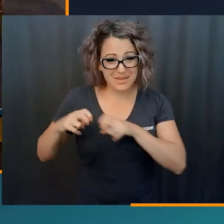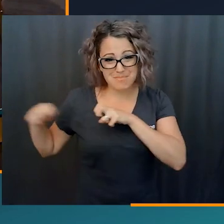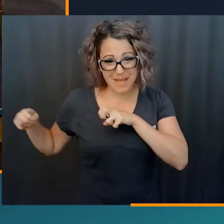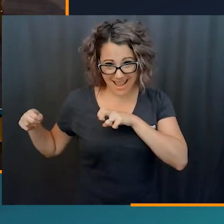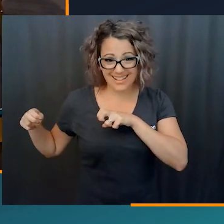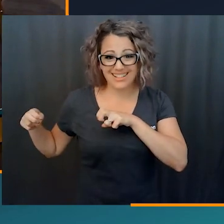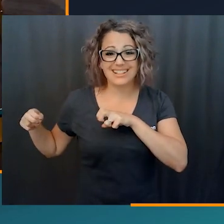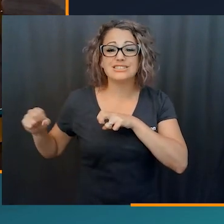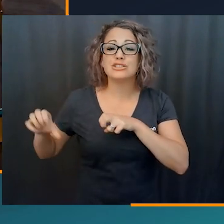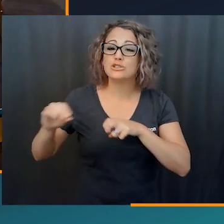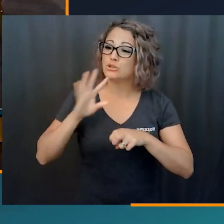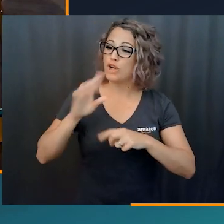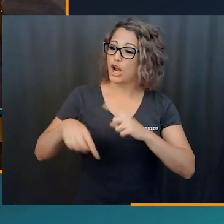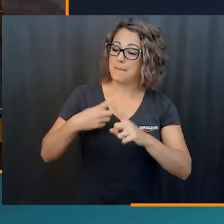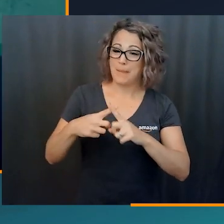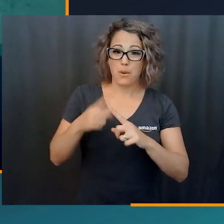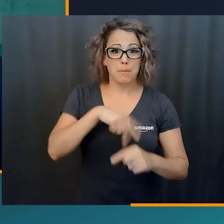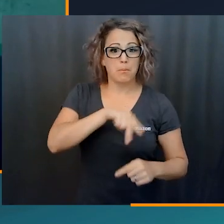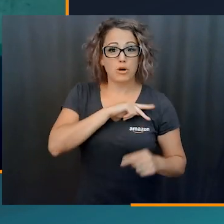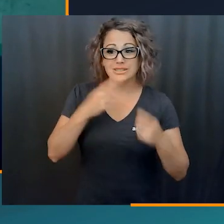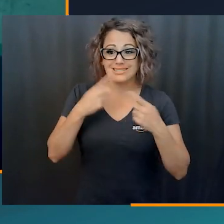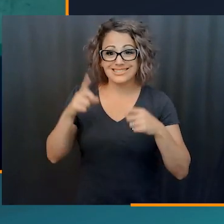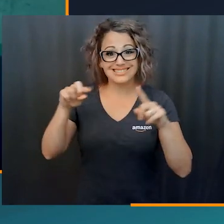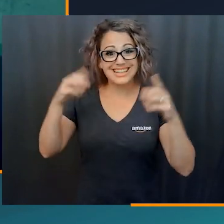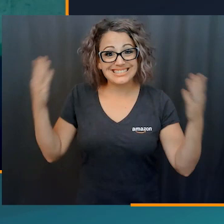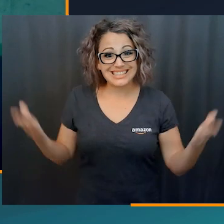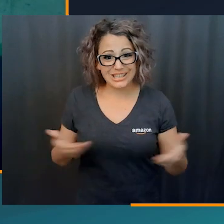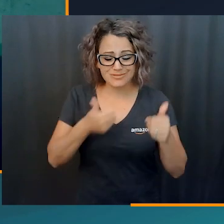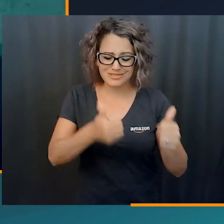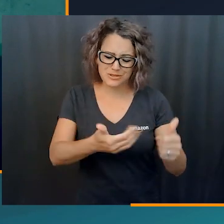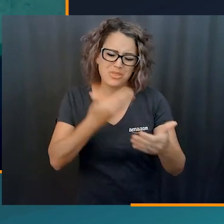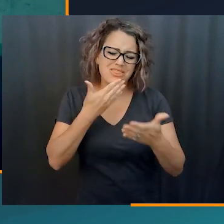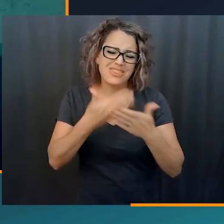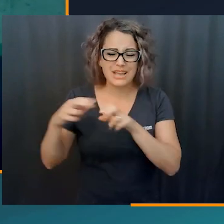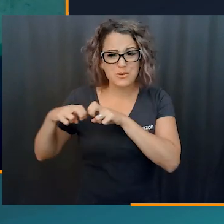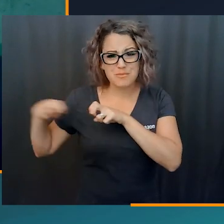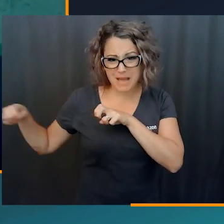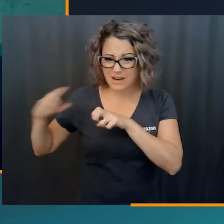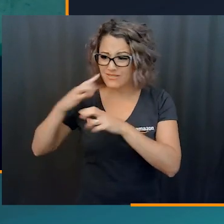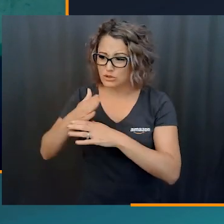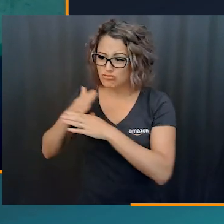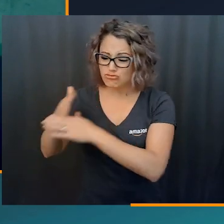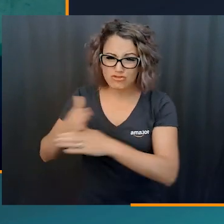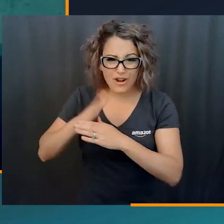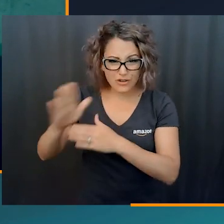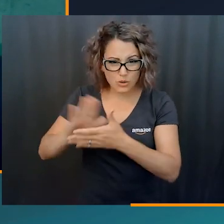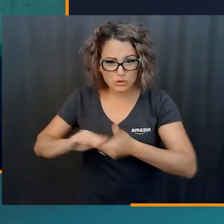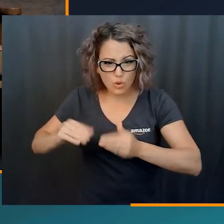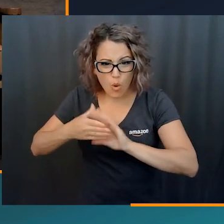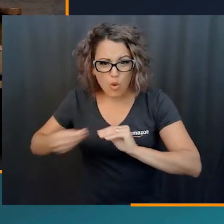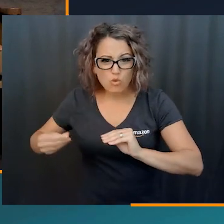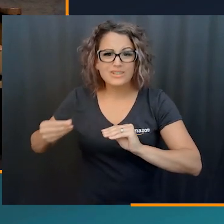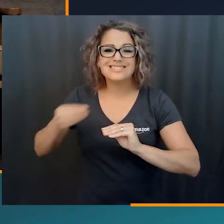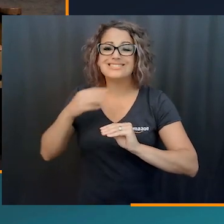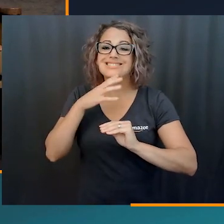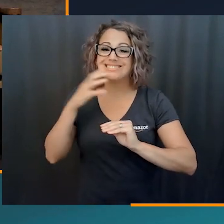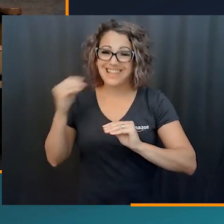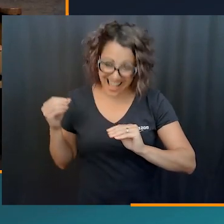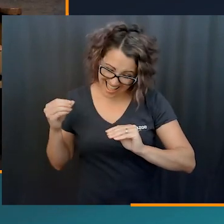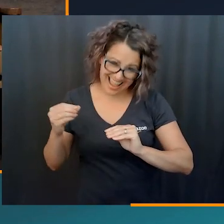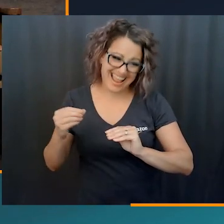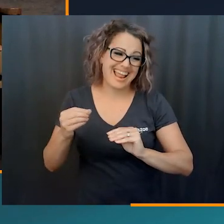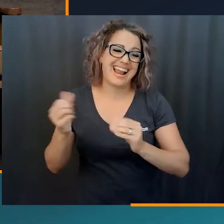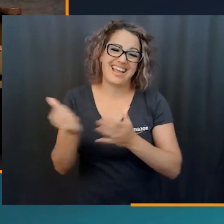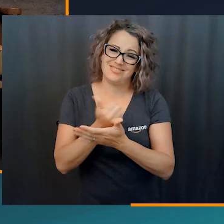and what a great way to end today's panel. Um, you know, talking about our keys to personal success here at Amazon. I want to thank you again for